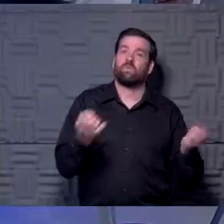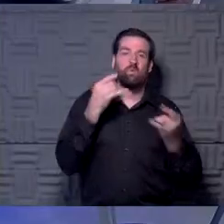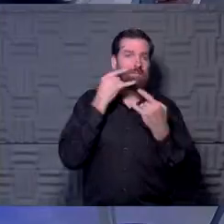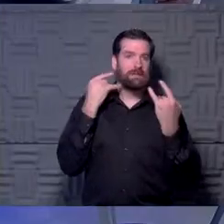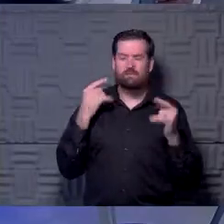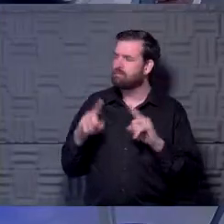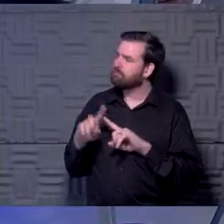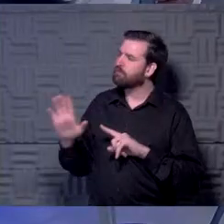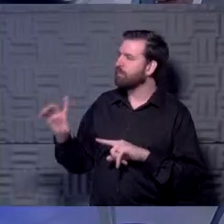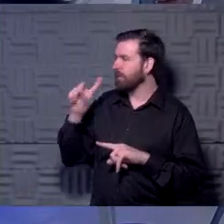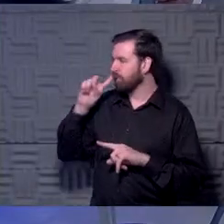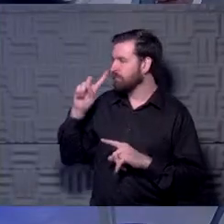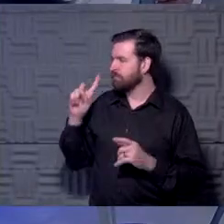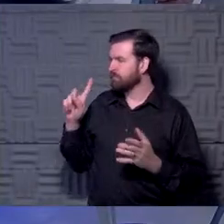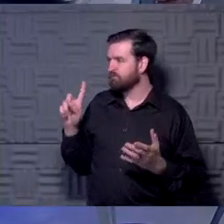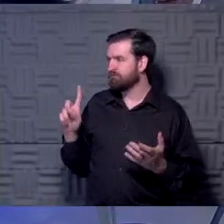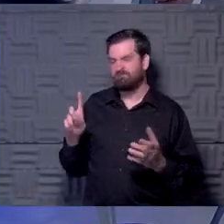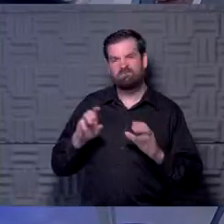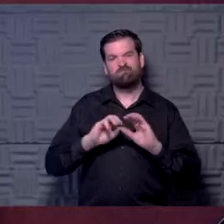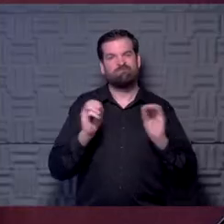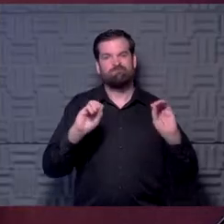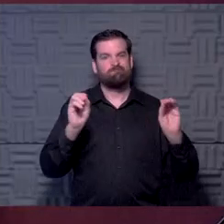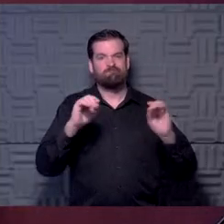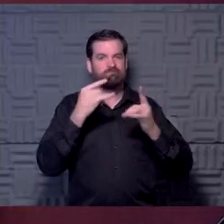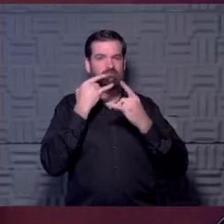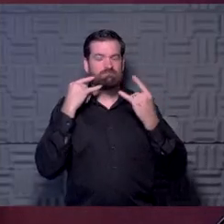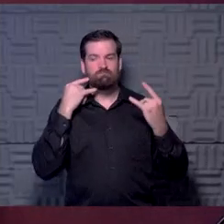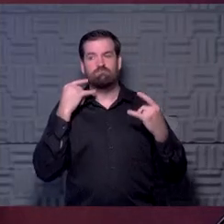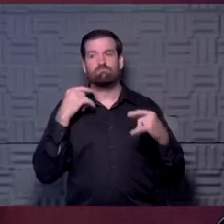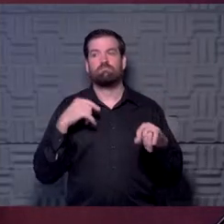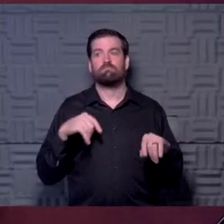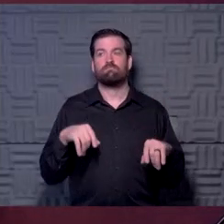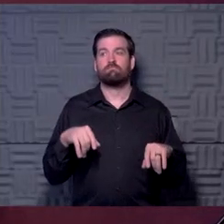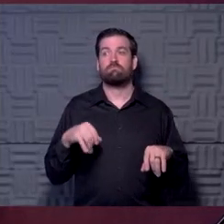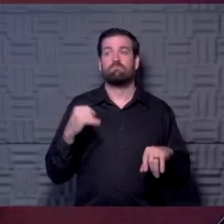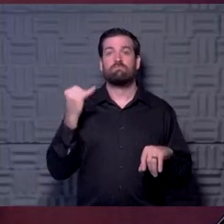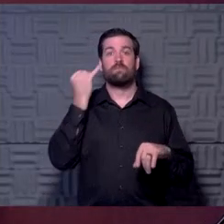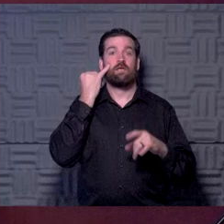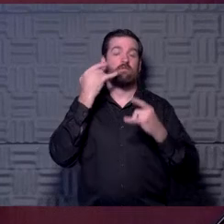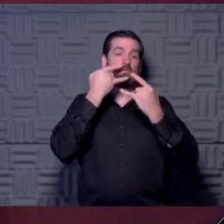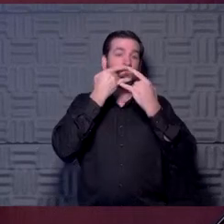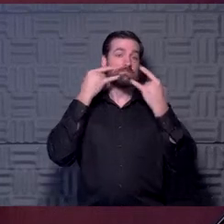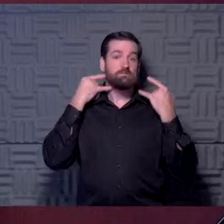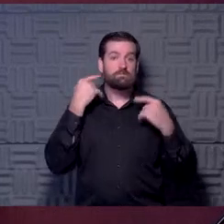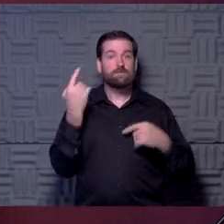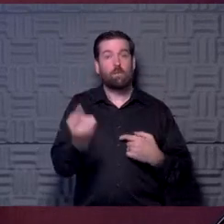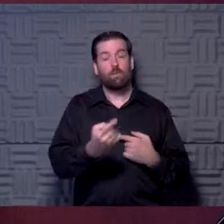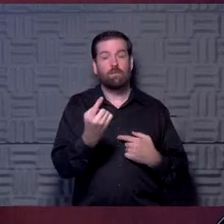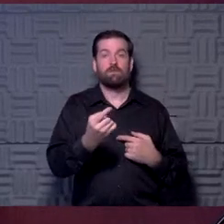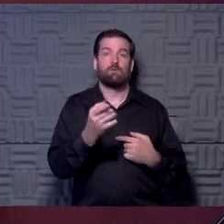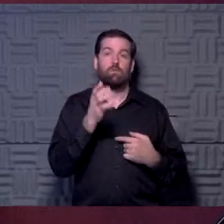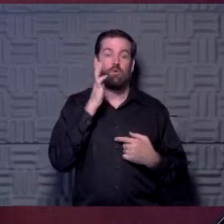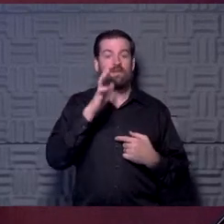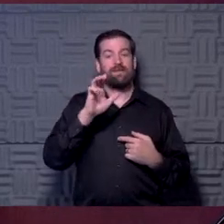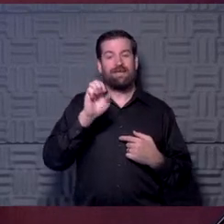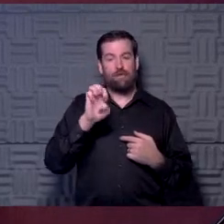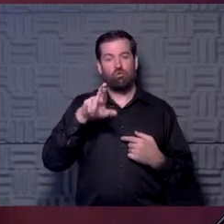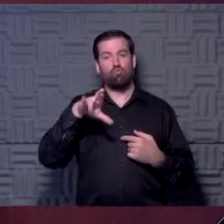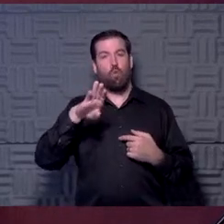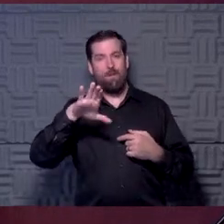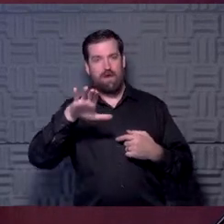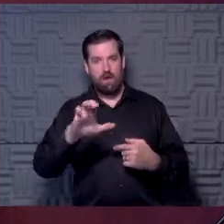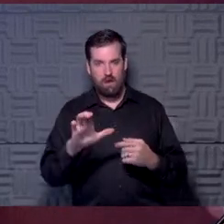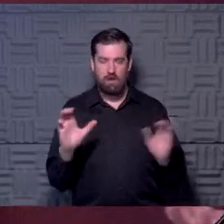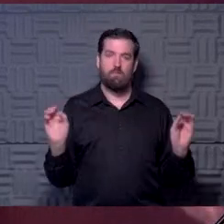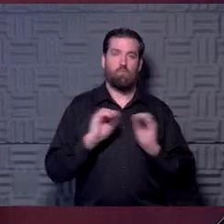are your thoughts? Yeah, no, I don't see a lot of masks then. I think it does, you know, if you put a mask on someone, it's going to be aerobically harder to perform.